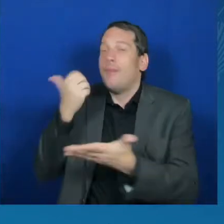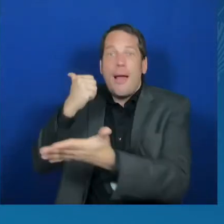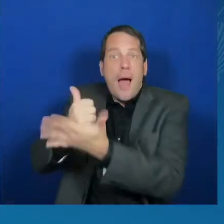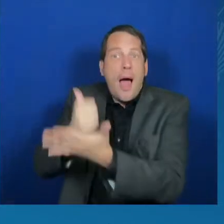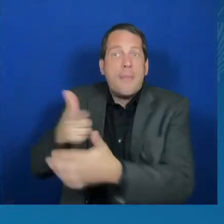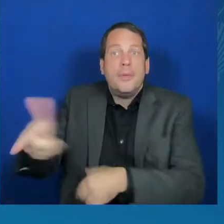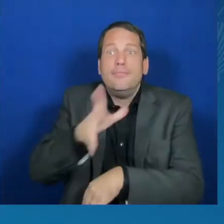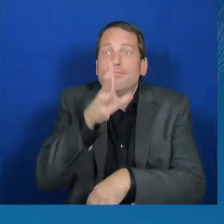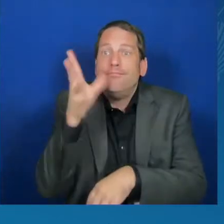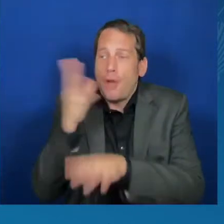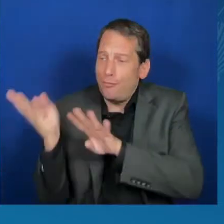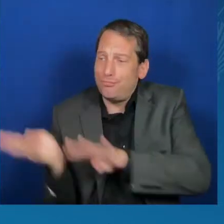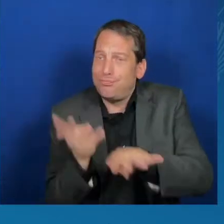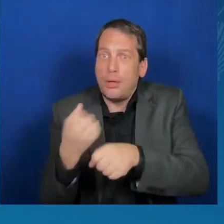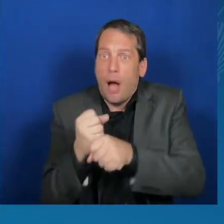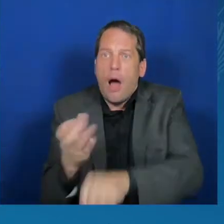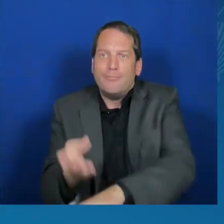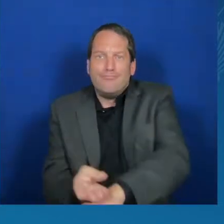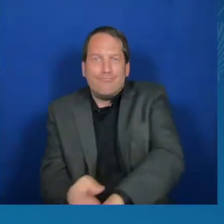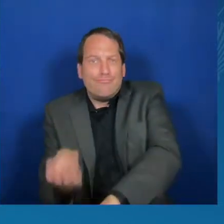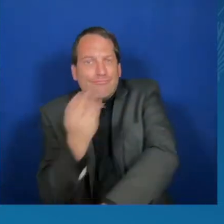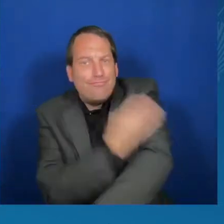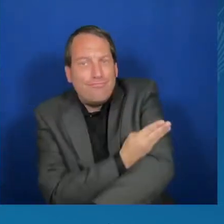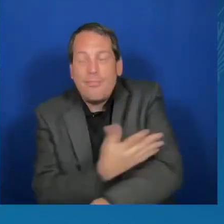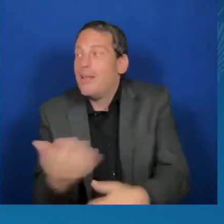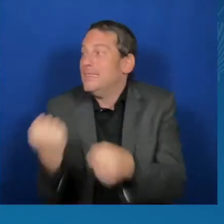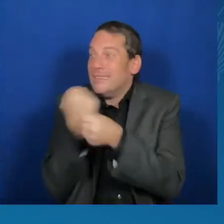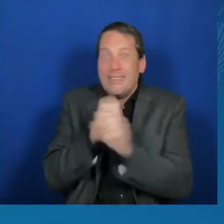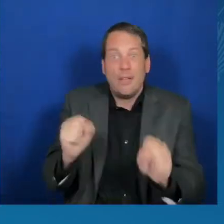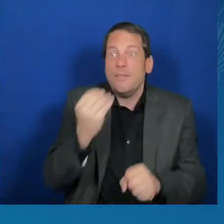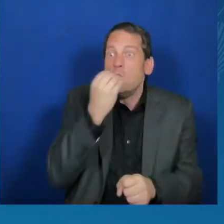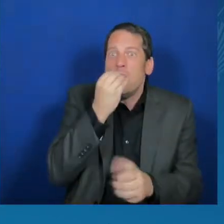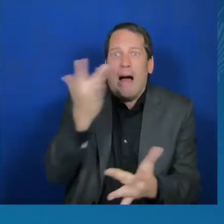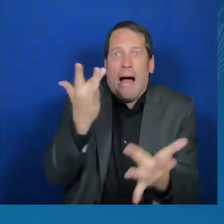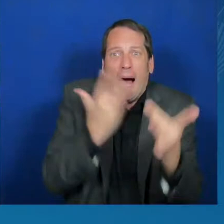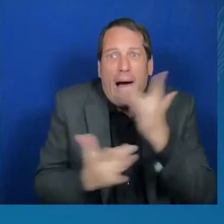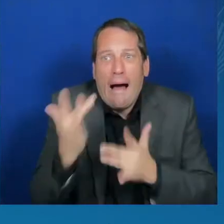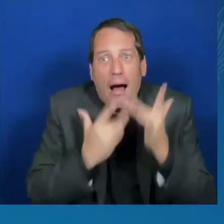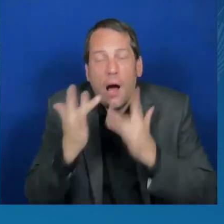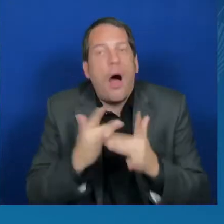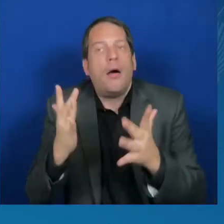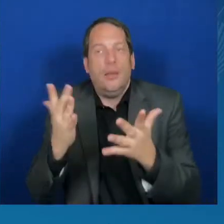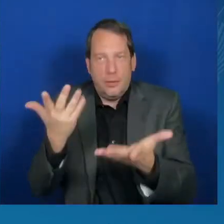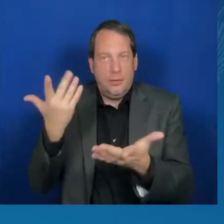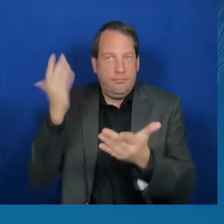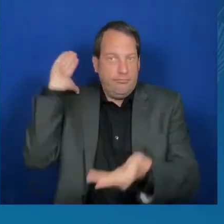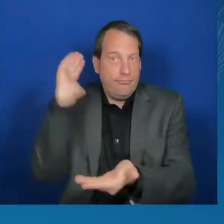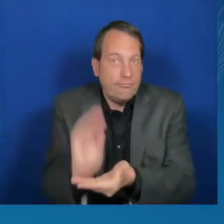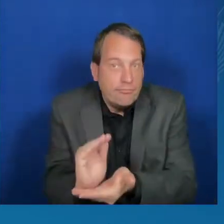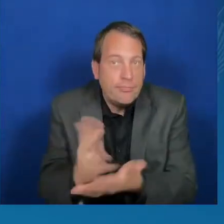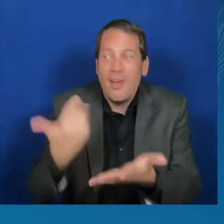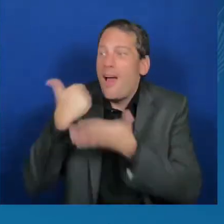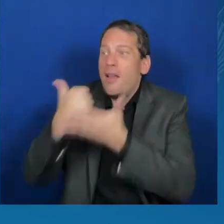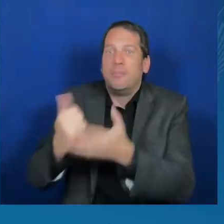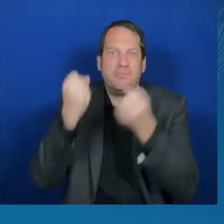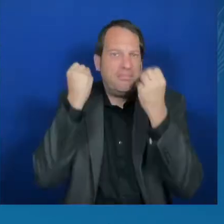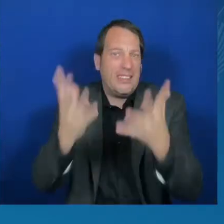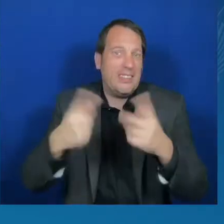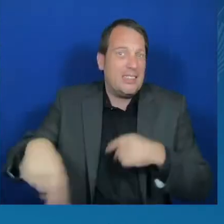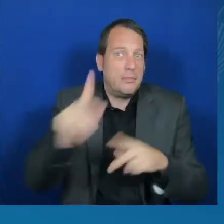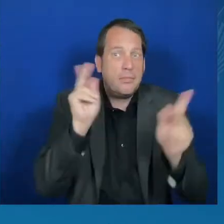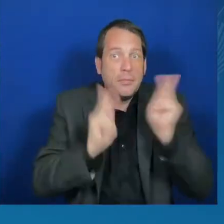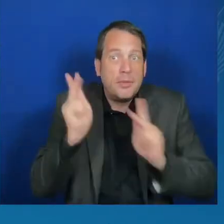lives in the fight against the climate crisis. But just as AI has the potential